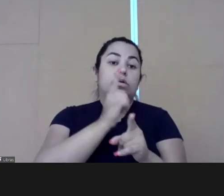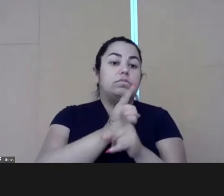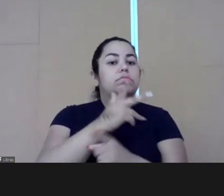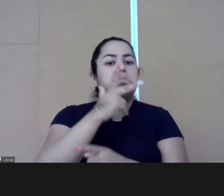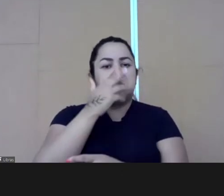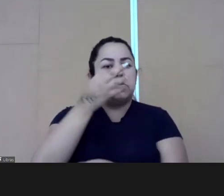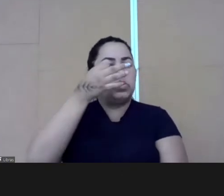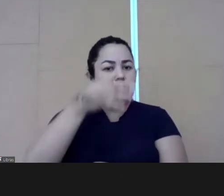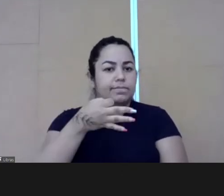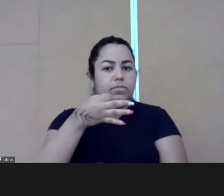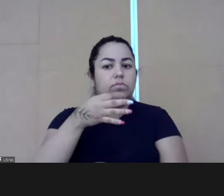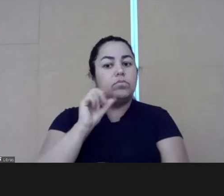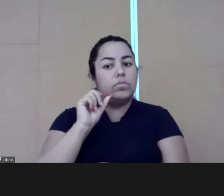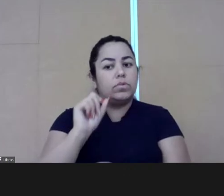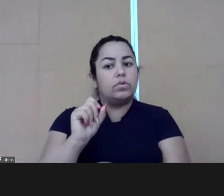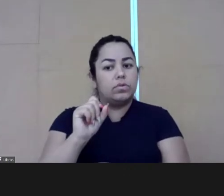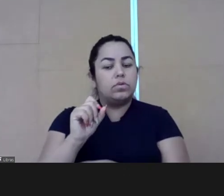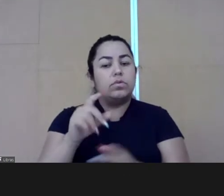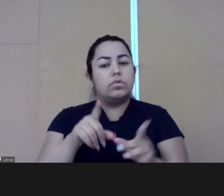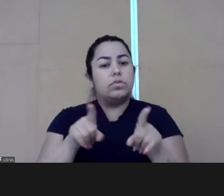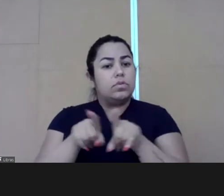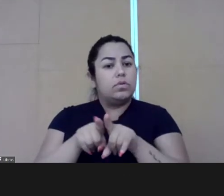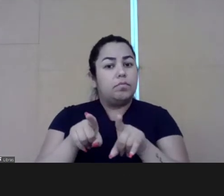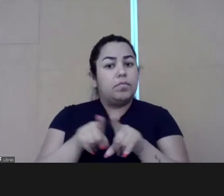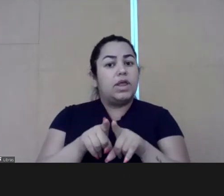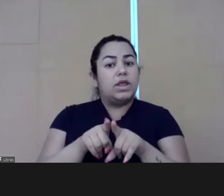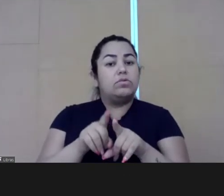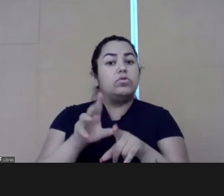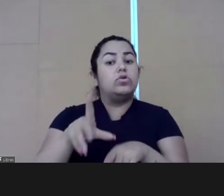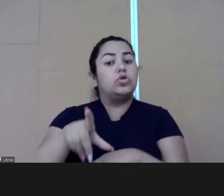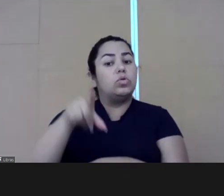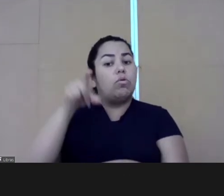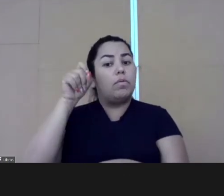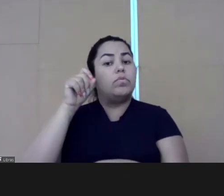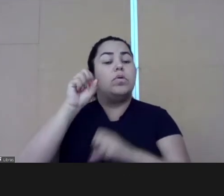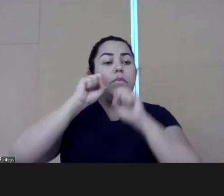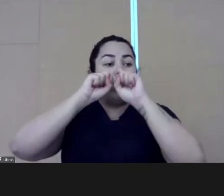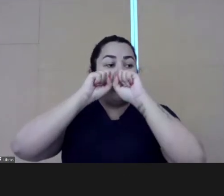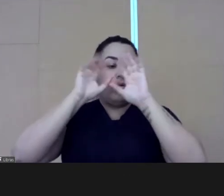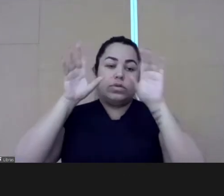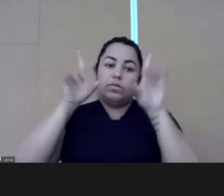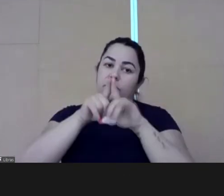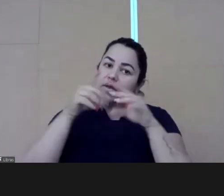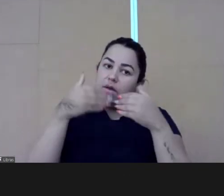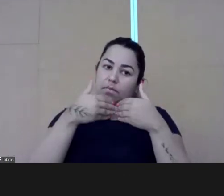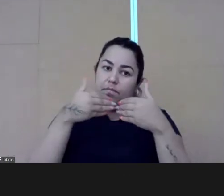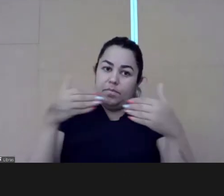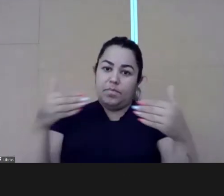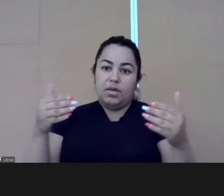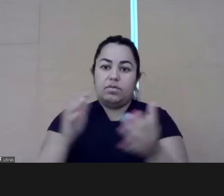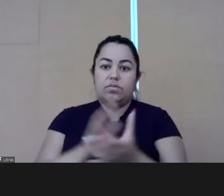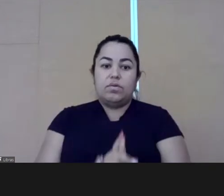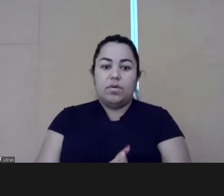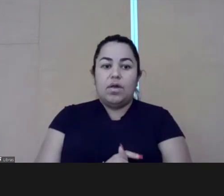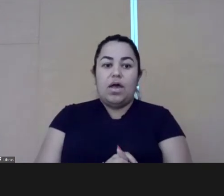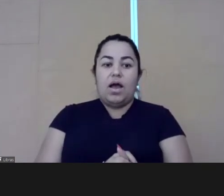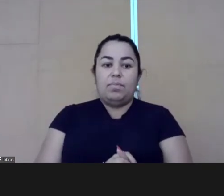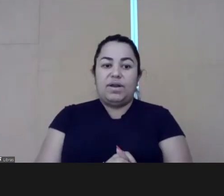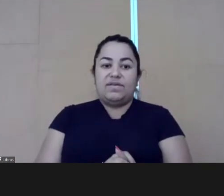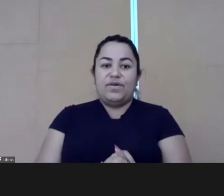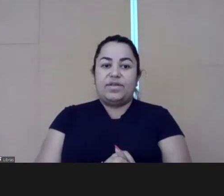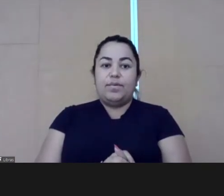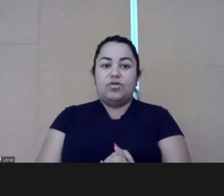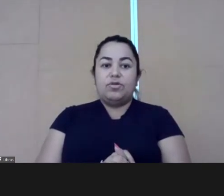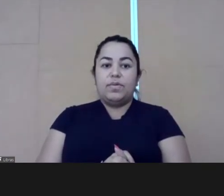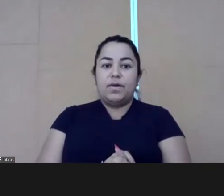And one of the positive findings is that the selection processes with transparency, they